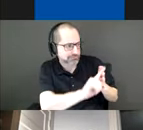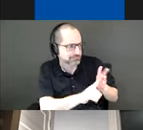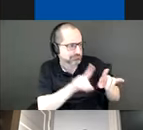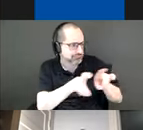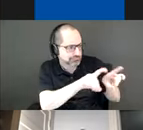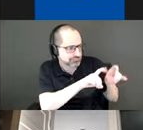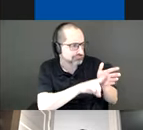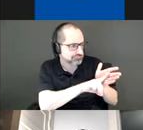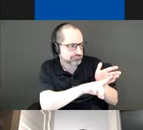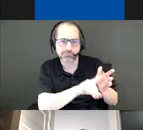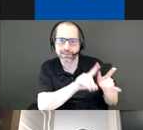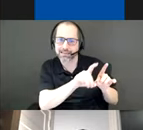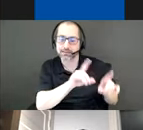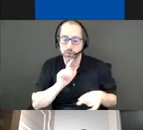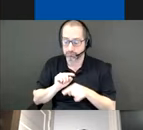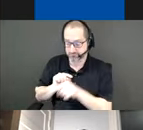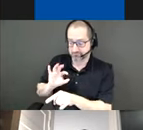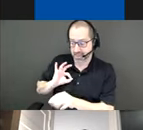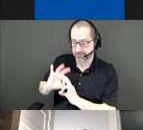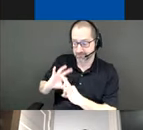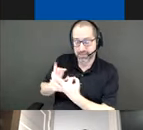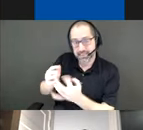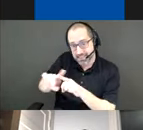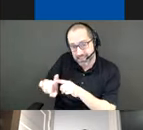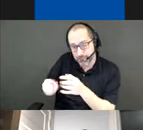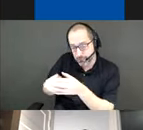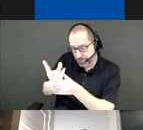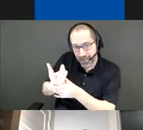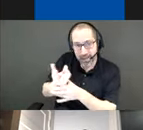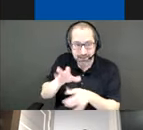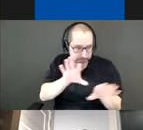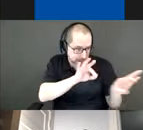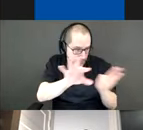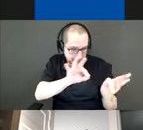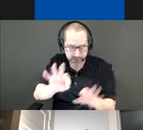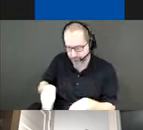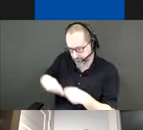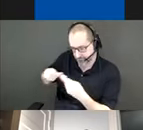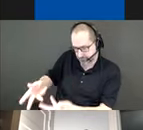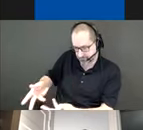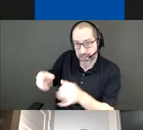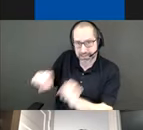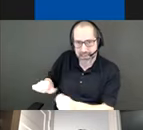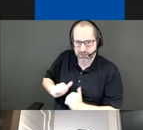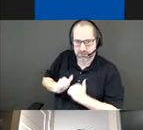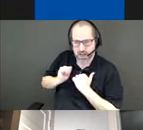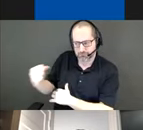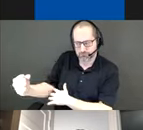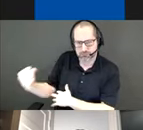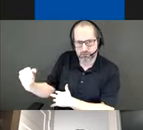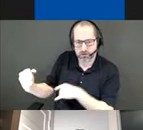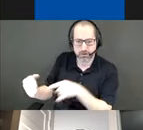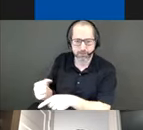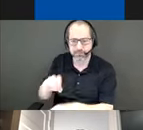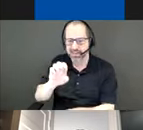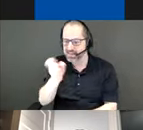a family of different species that could work together to sustain themselves and we've been looking at extremophiles we've